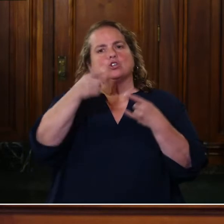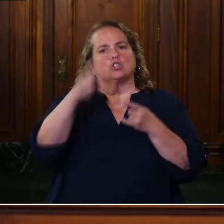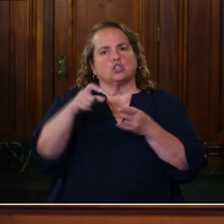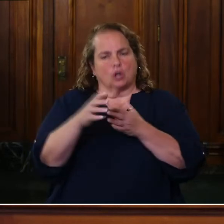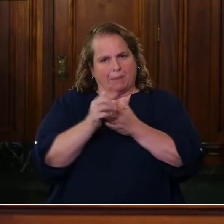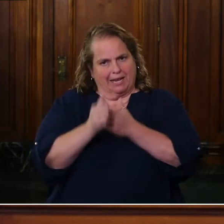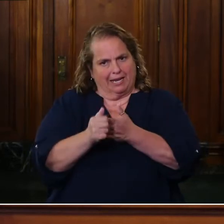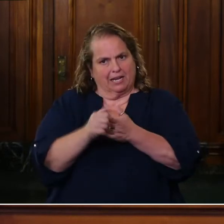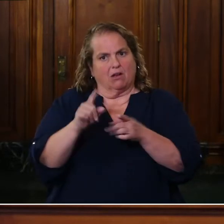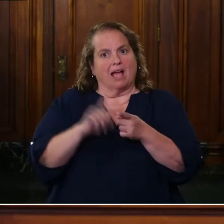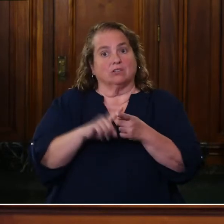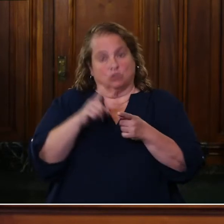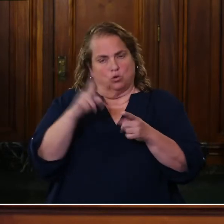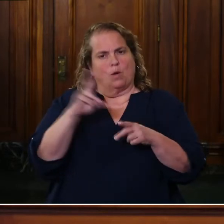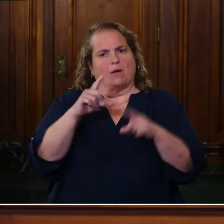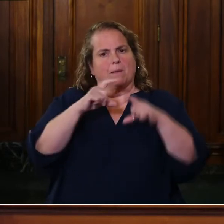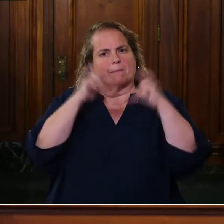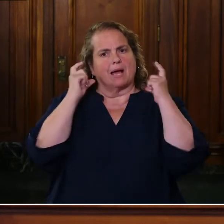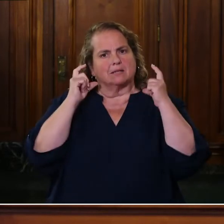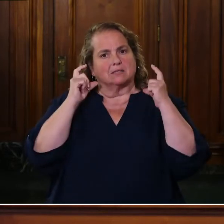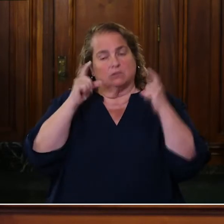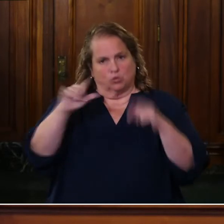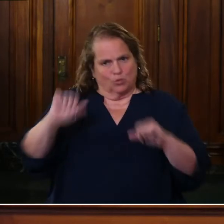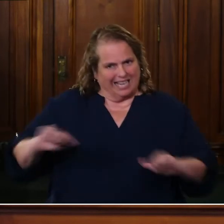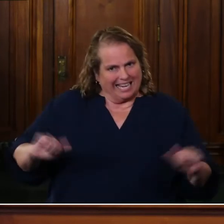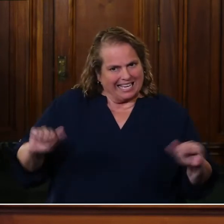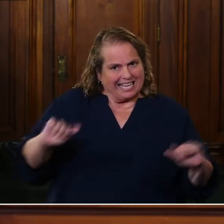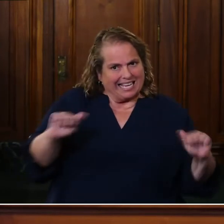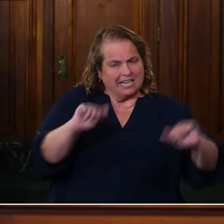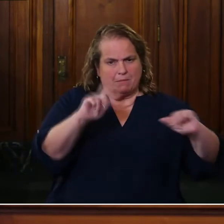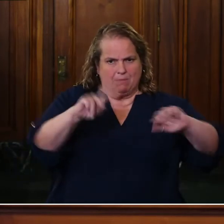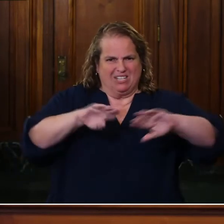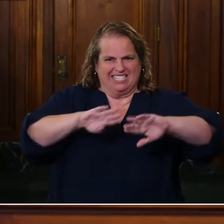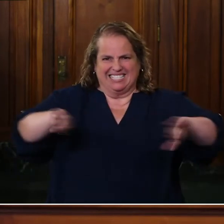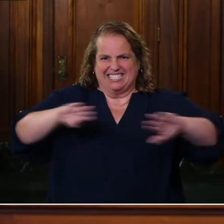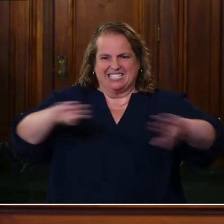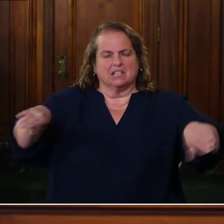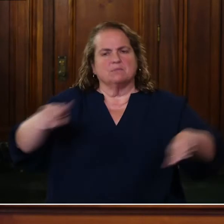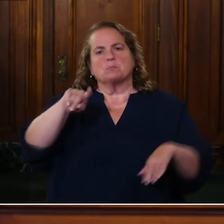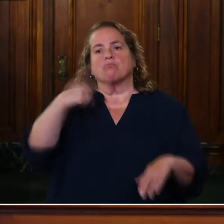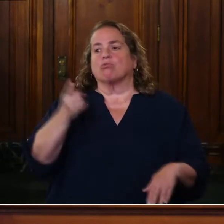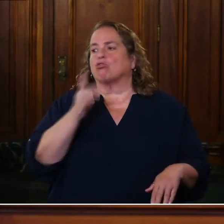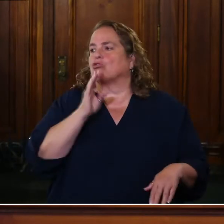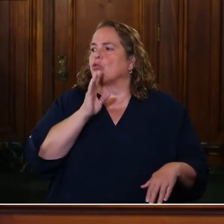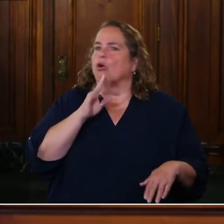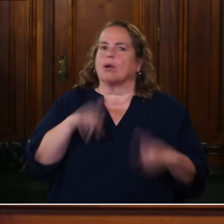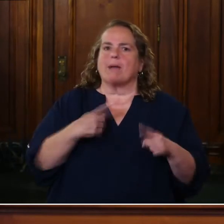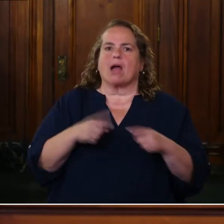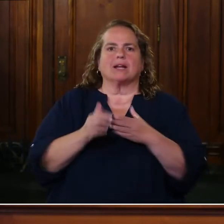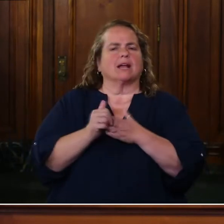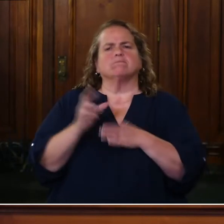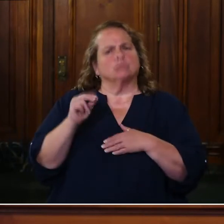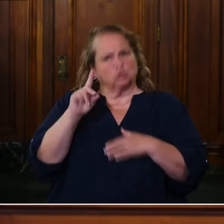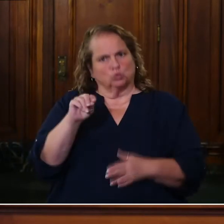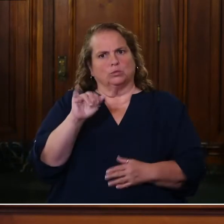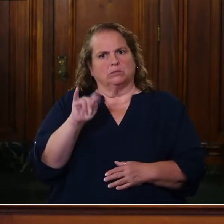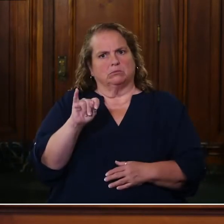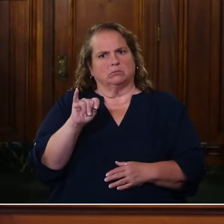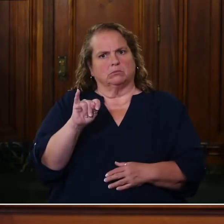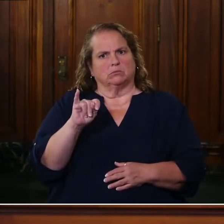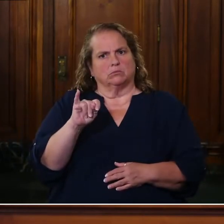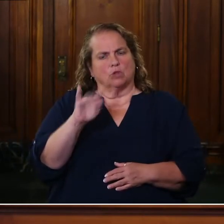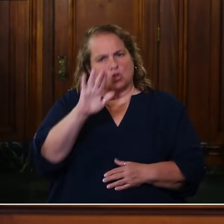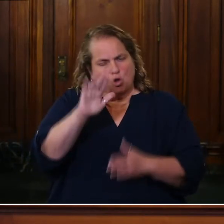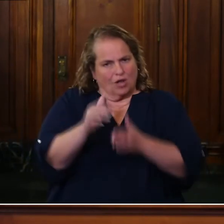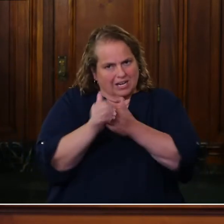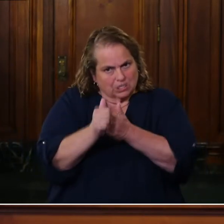it. You got to make sure that you have the cleaning, that people are spaced out, that you don't just give lip service to these guidelines, but you put your